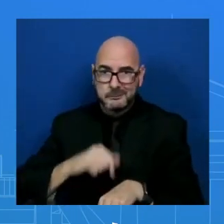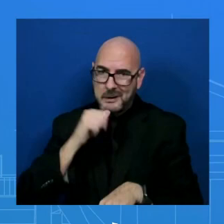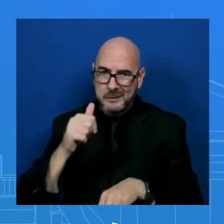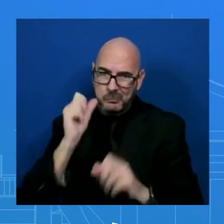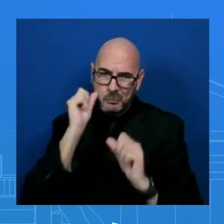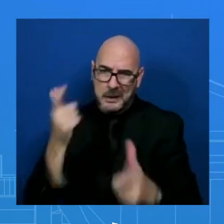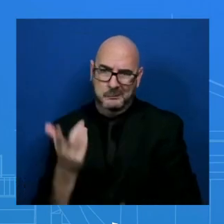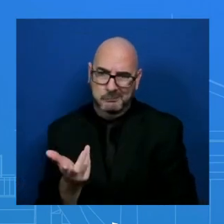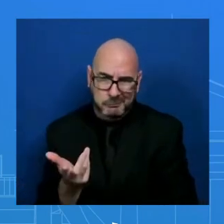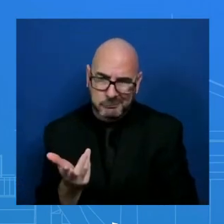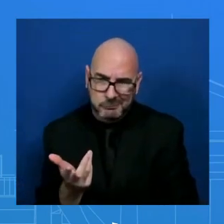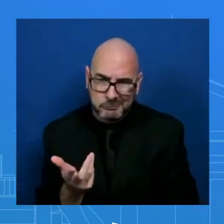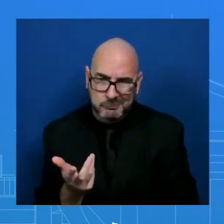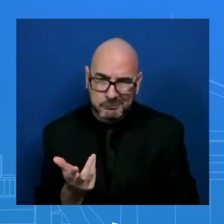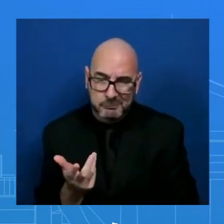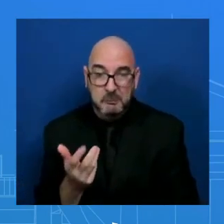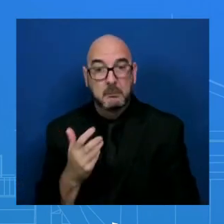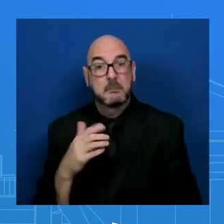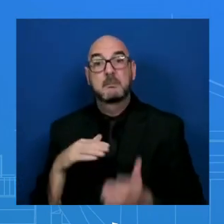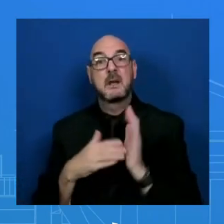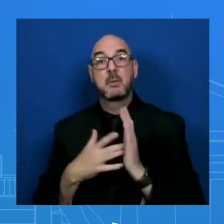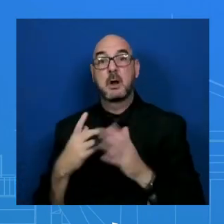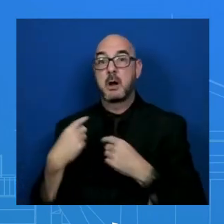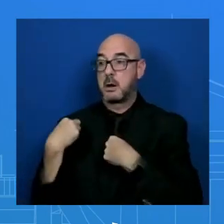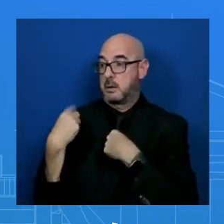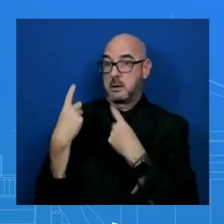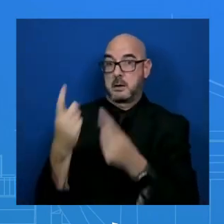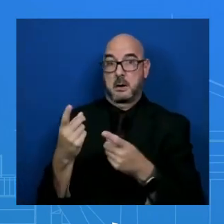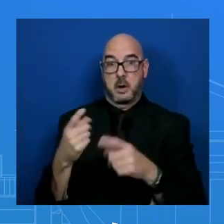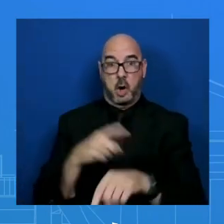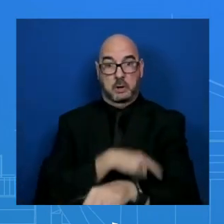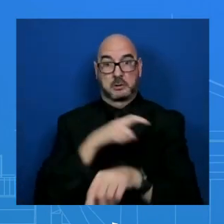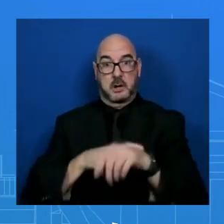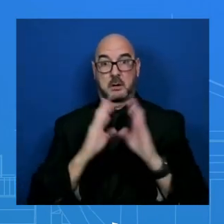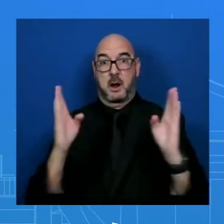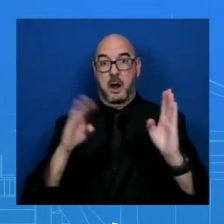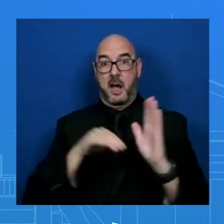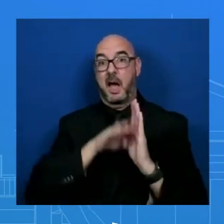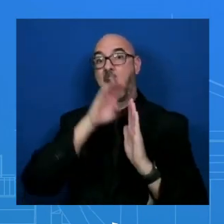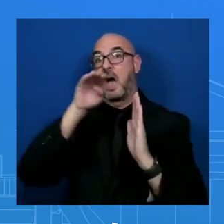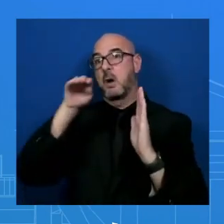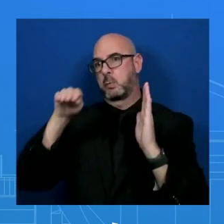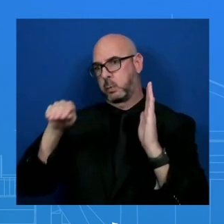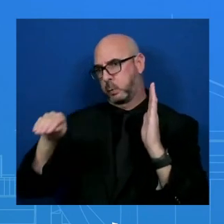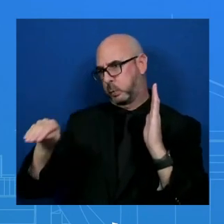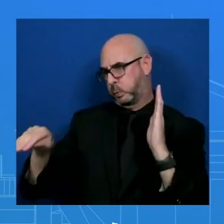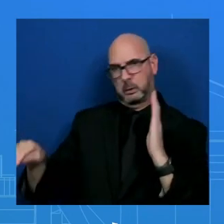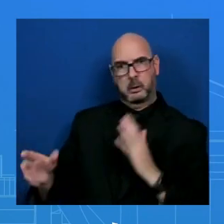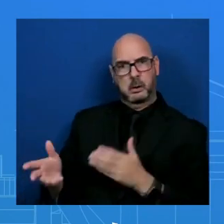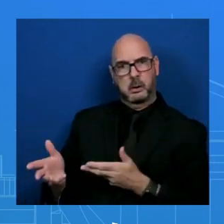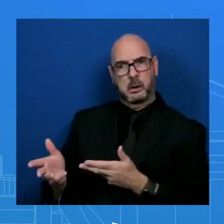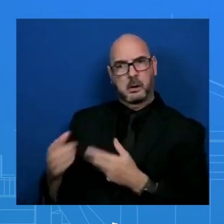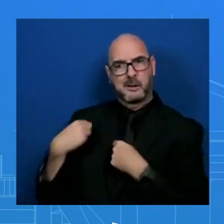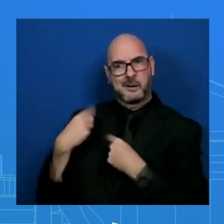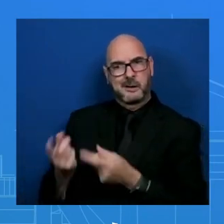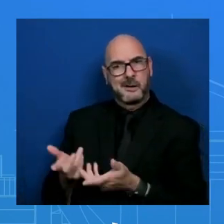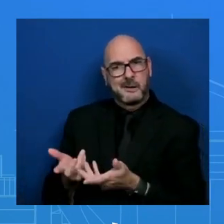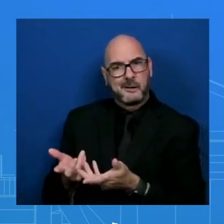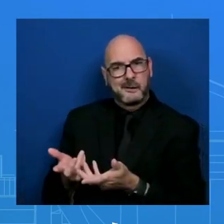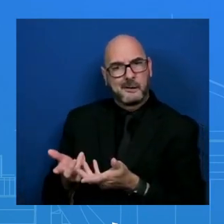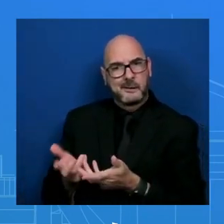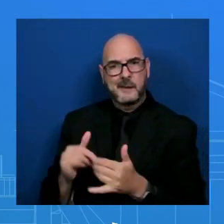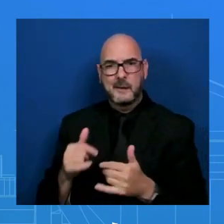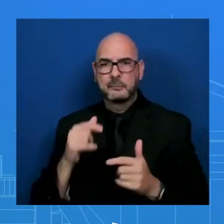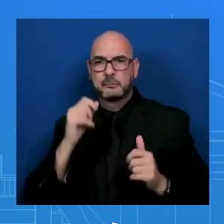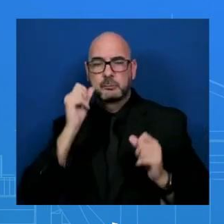period, right? It's been a long period of decline – declining rates. So this is not surprising. But again, we're going to make sure that